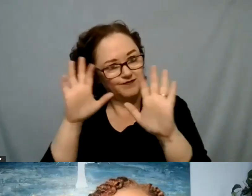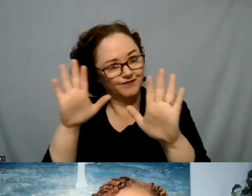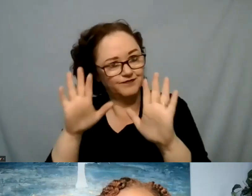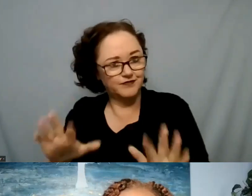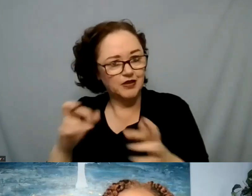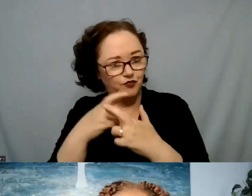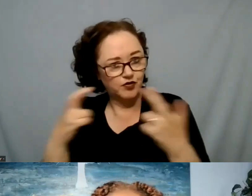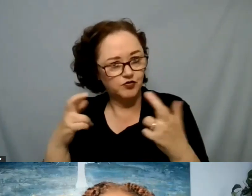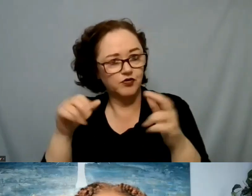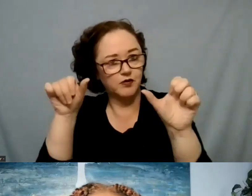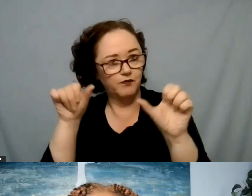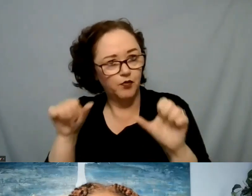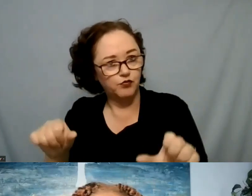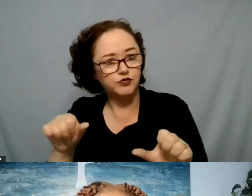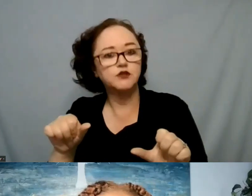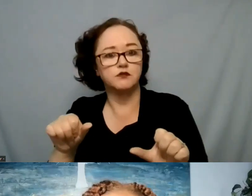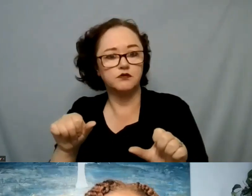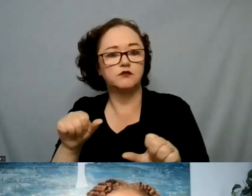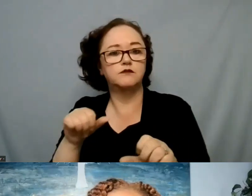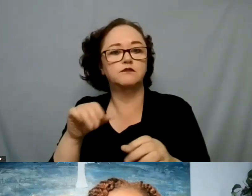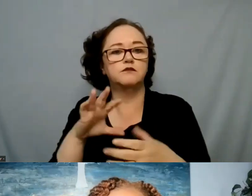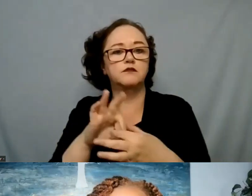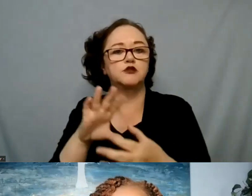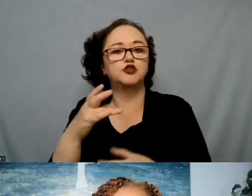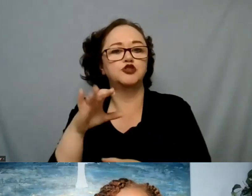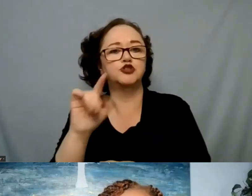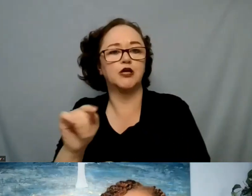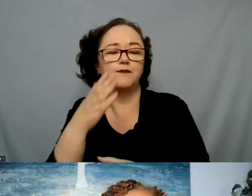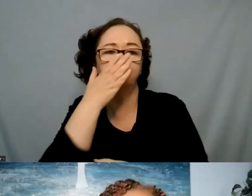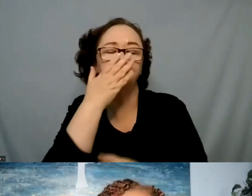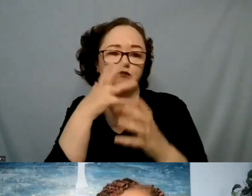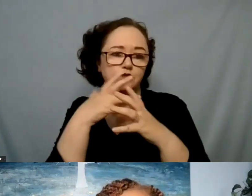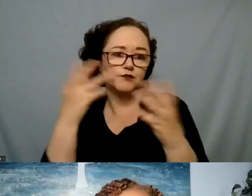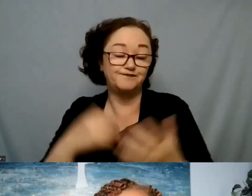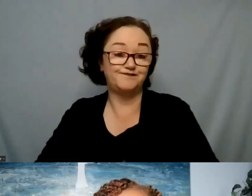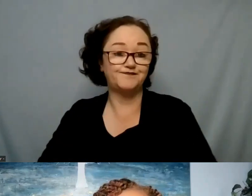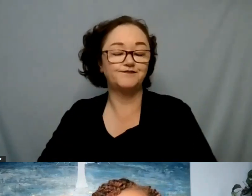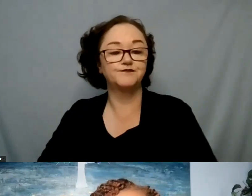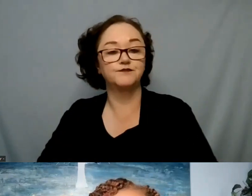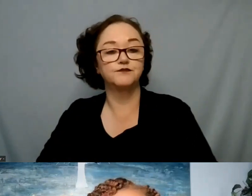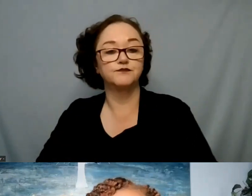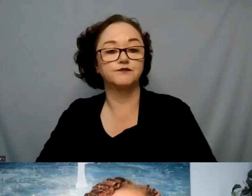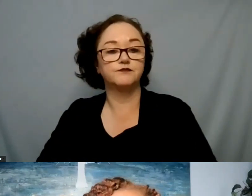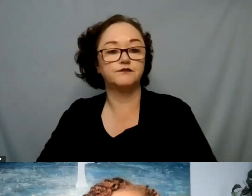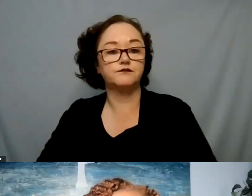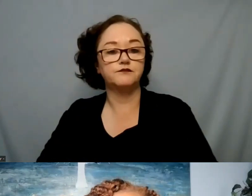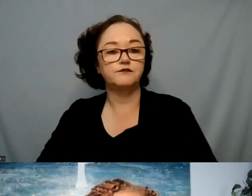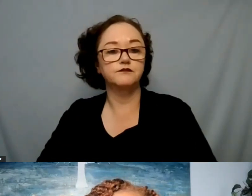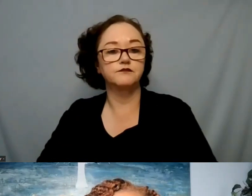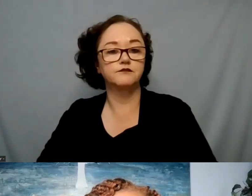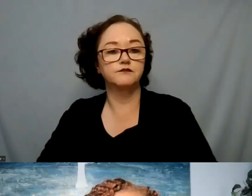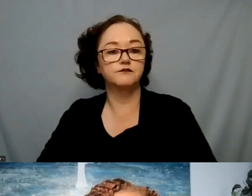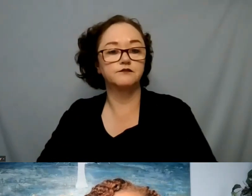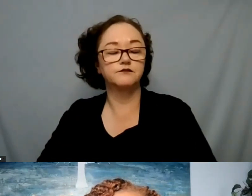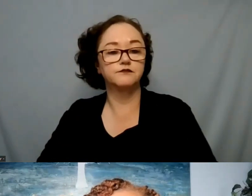thank you everyone for joining us and engaging in that way I really want to dive into